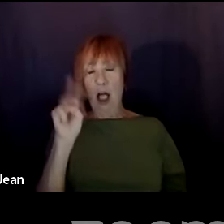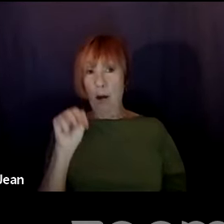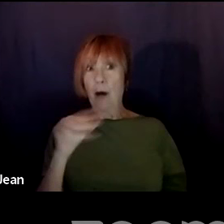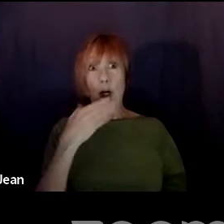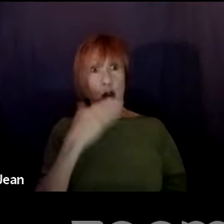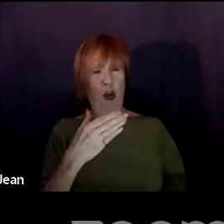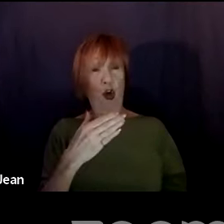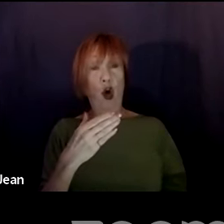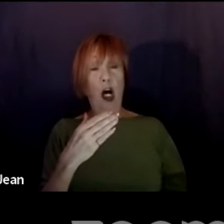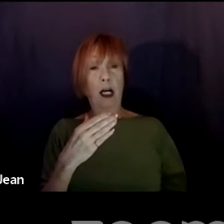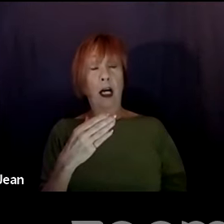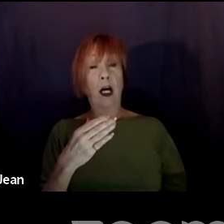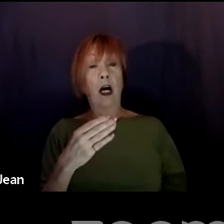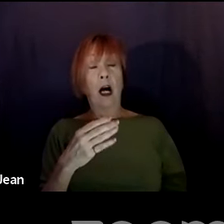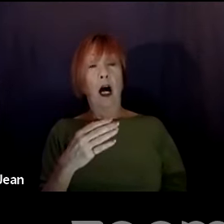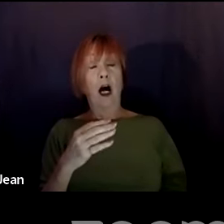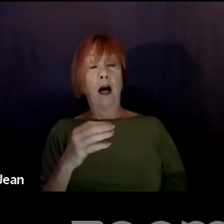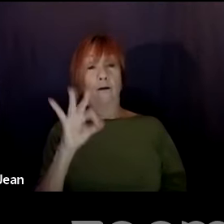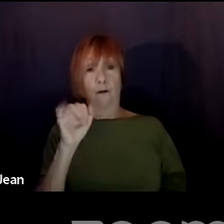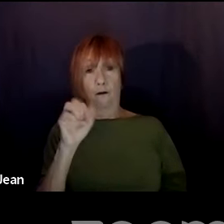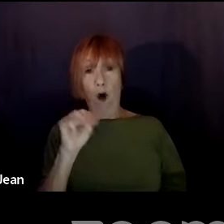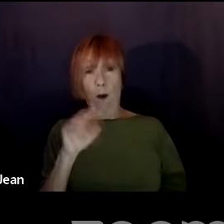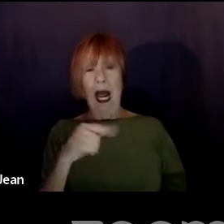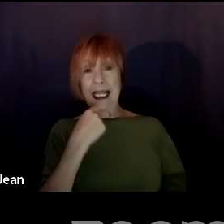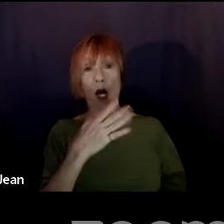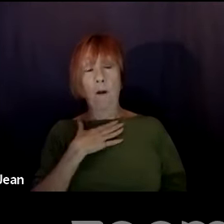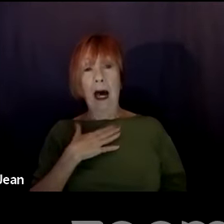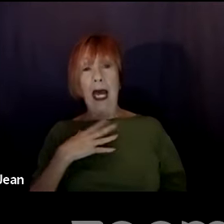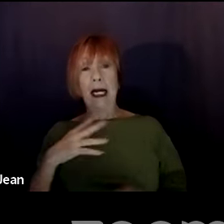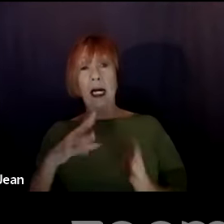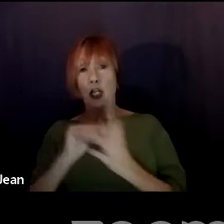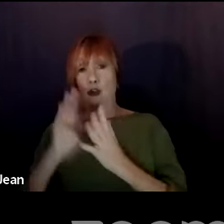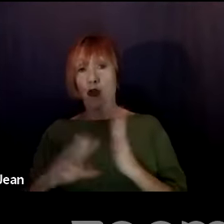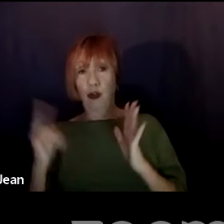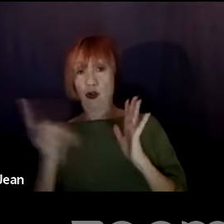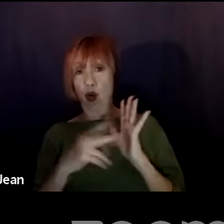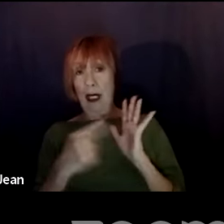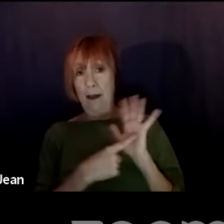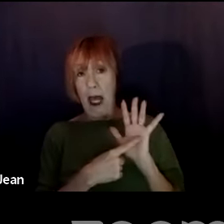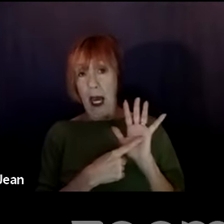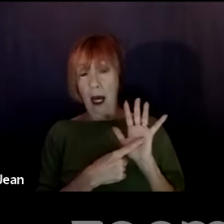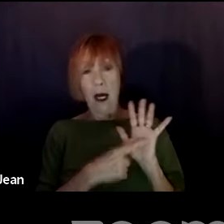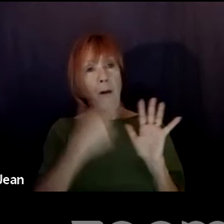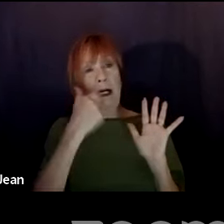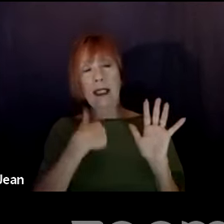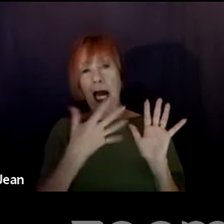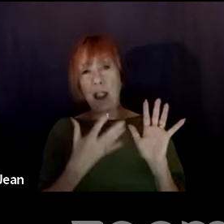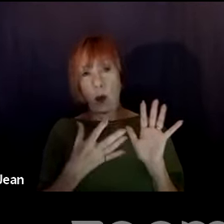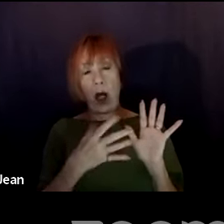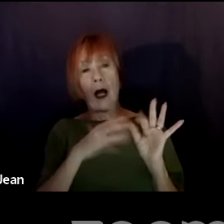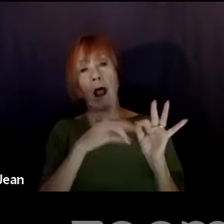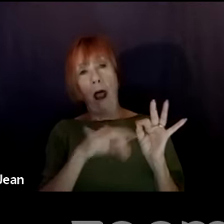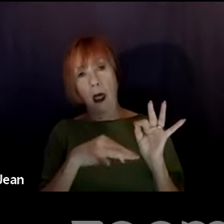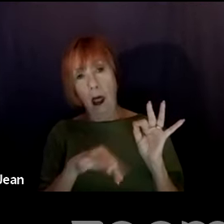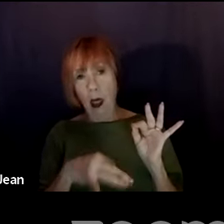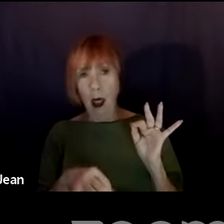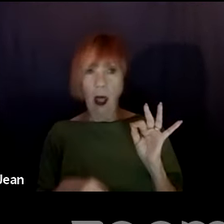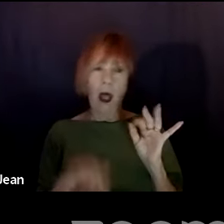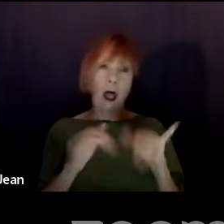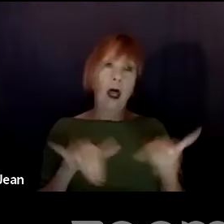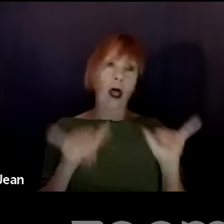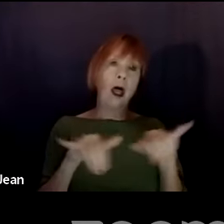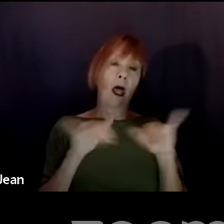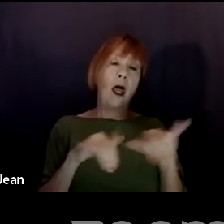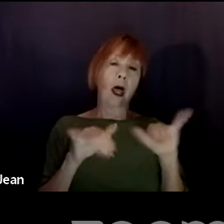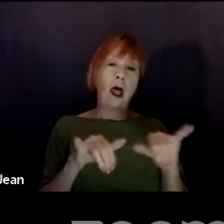I actually give that to, I say, I tell all my students to look at that so that I don't have to say the typical things all the